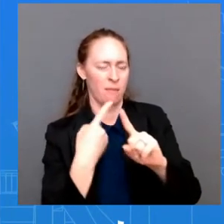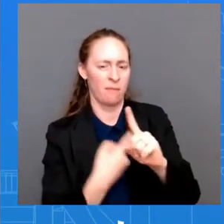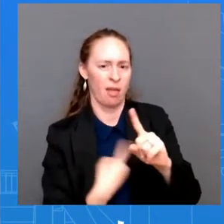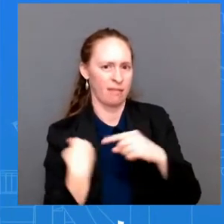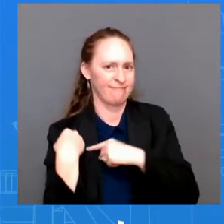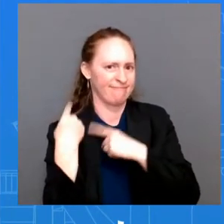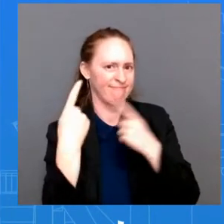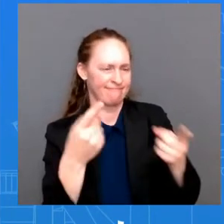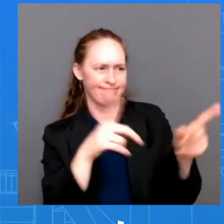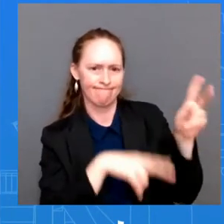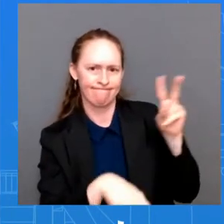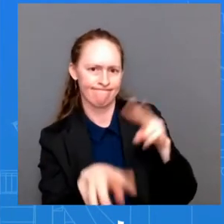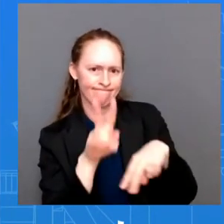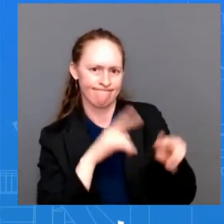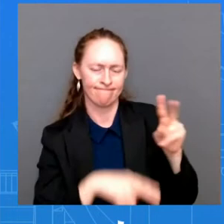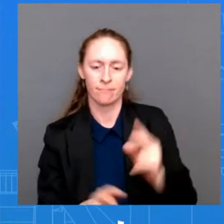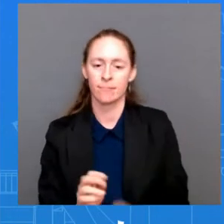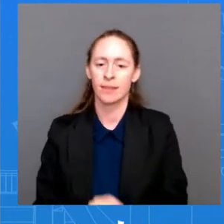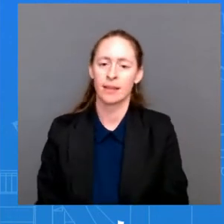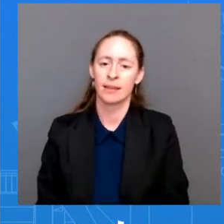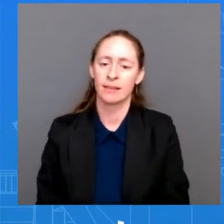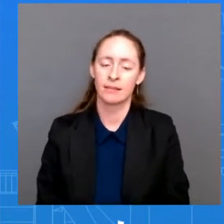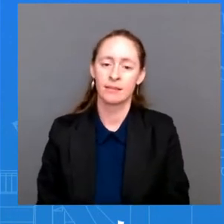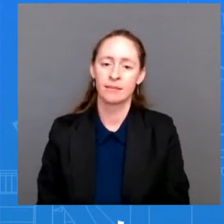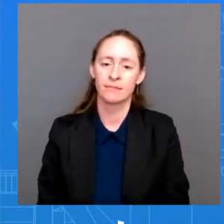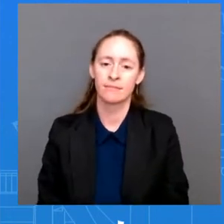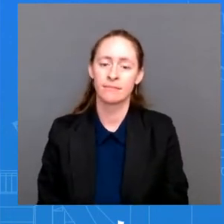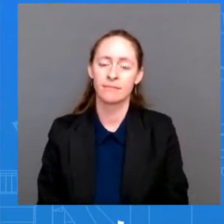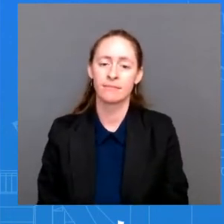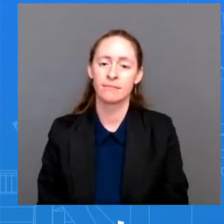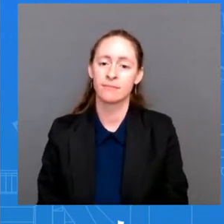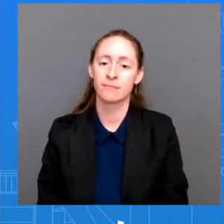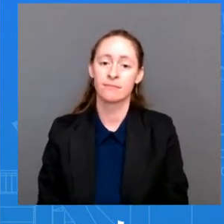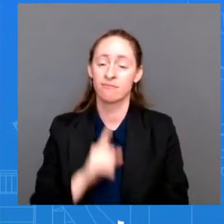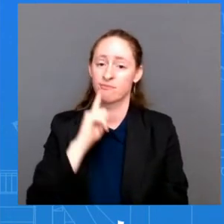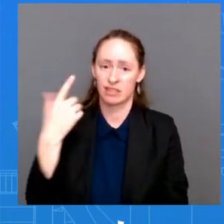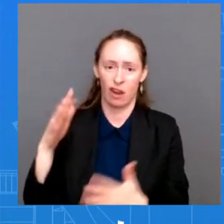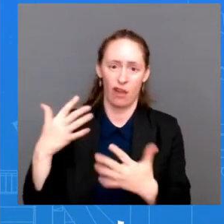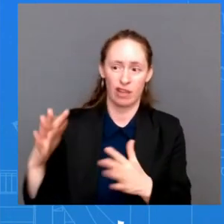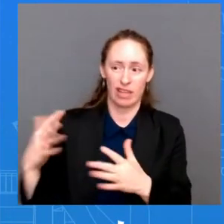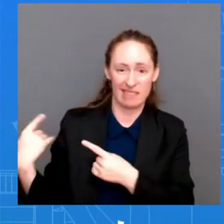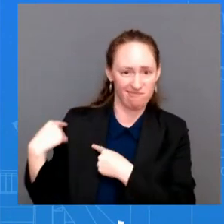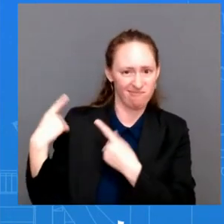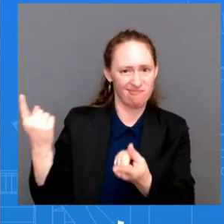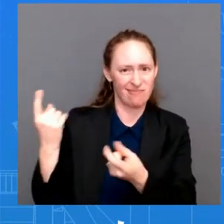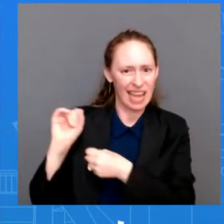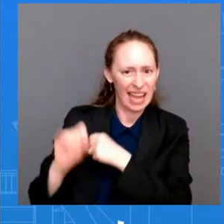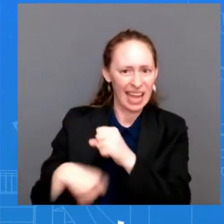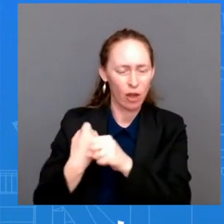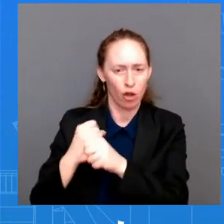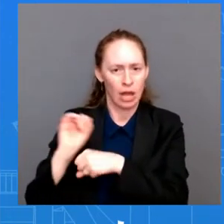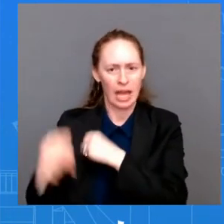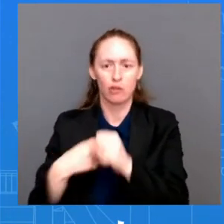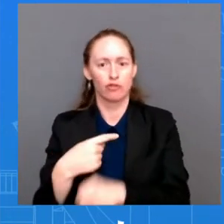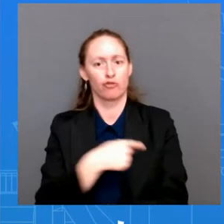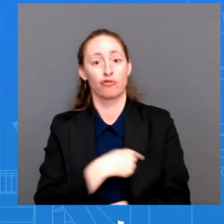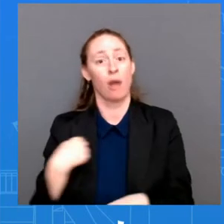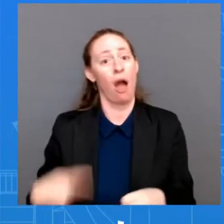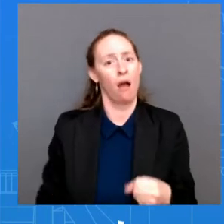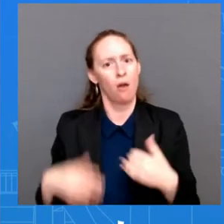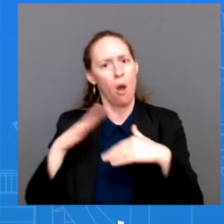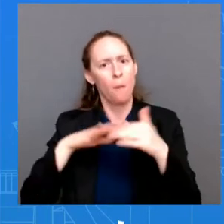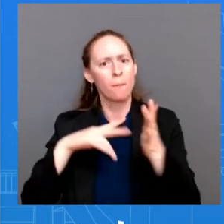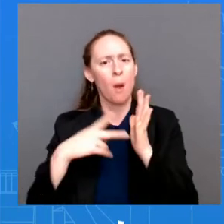Chinese coercion and intimidation tactics, even just in the military environment